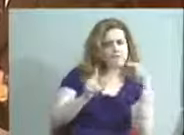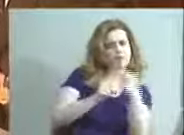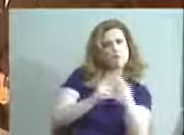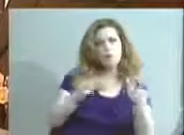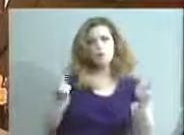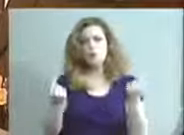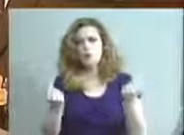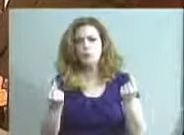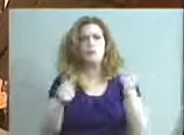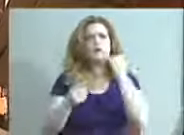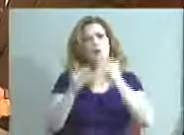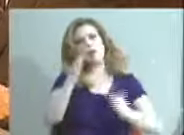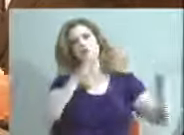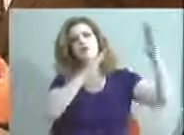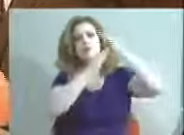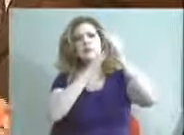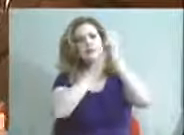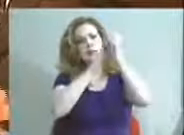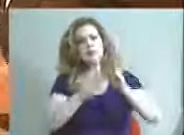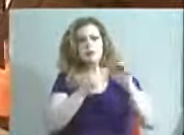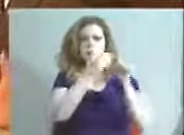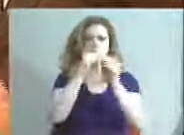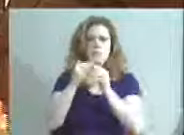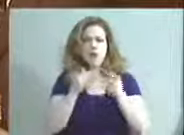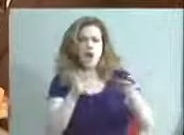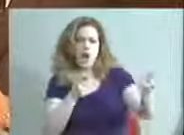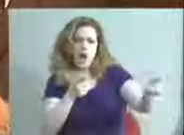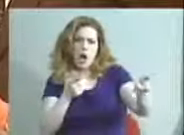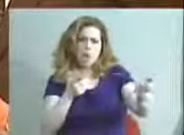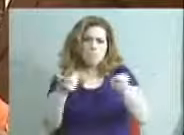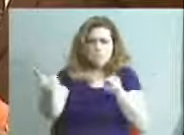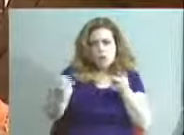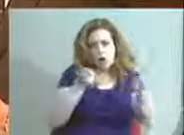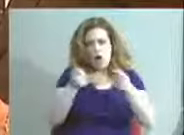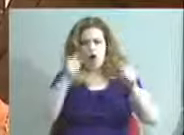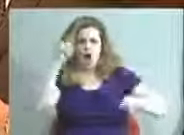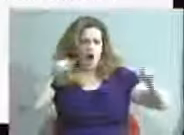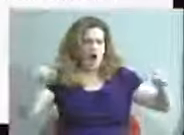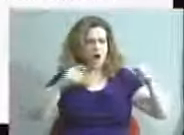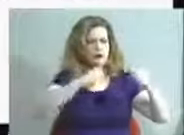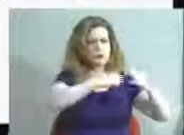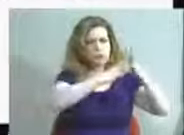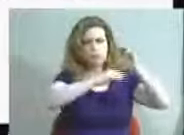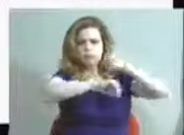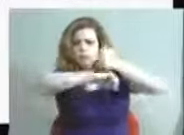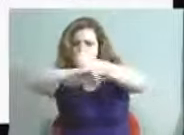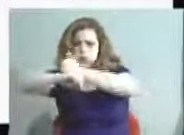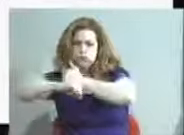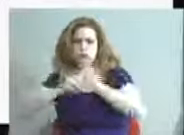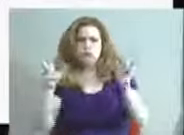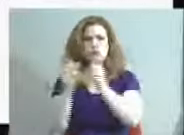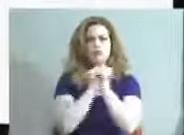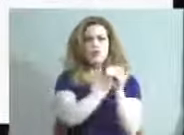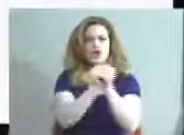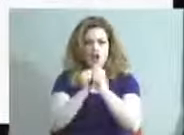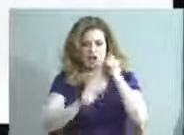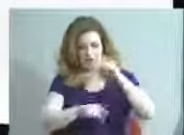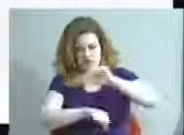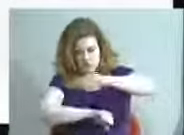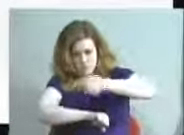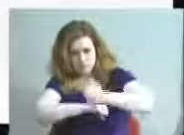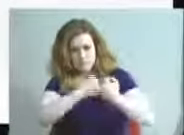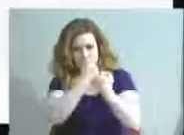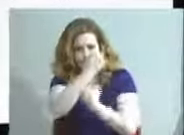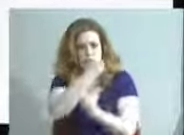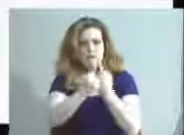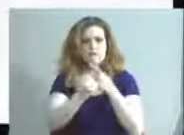have top leadership in the community pulling all of these pillars together, because you can see the imperative for excellence within the pillar, but then between the